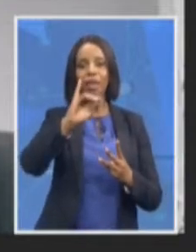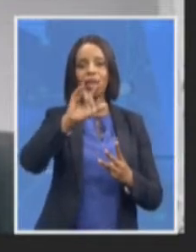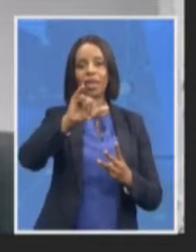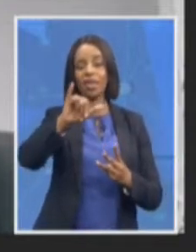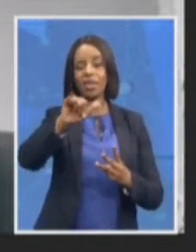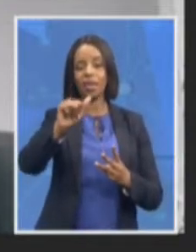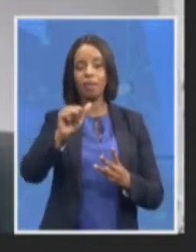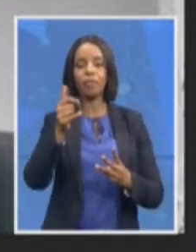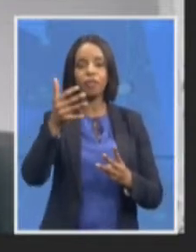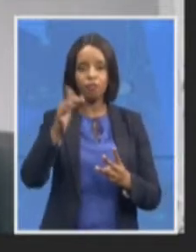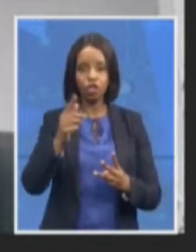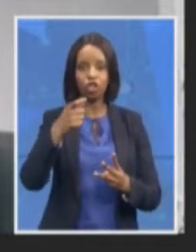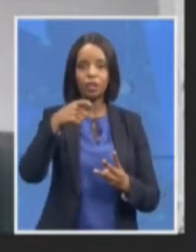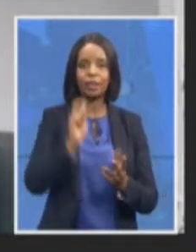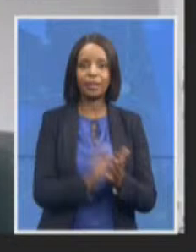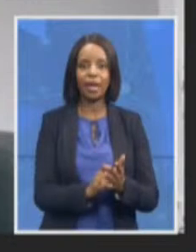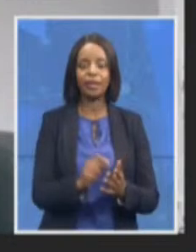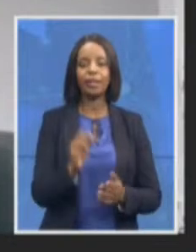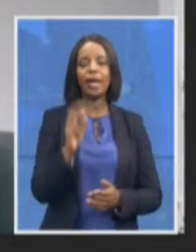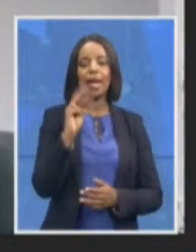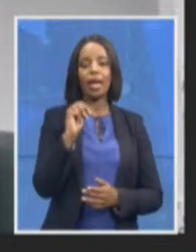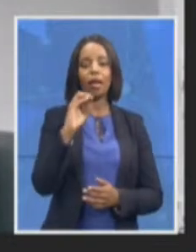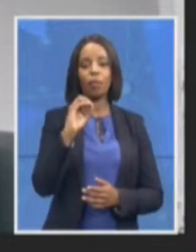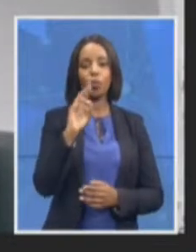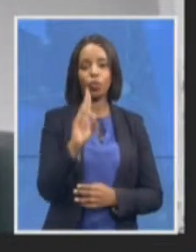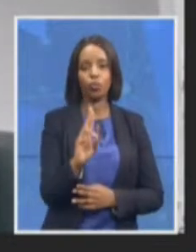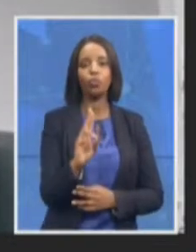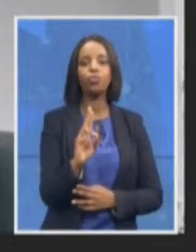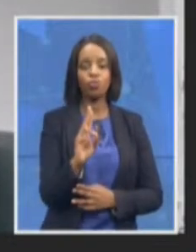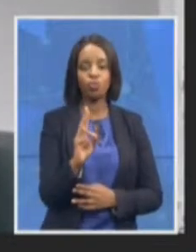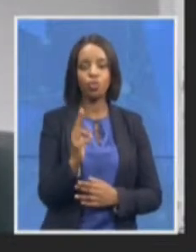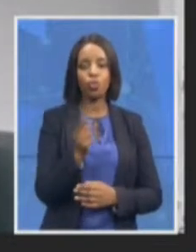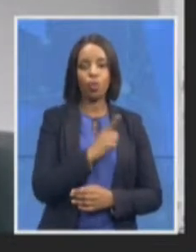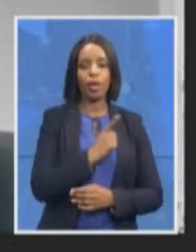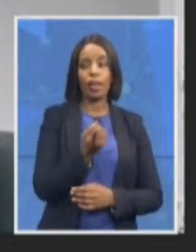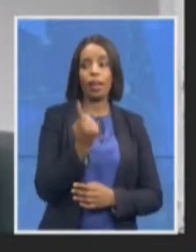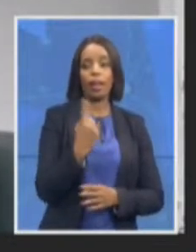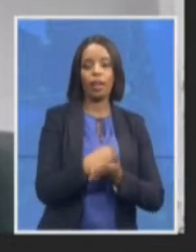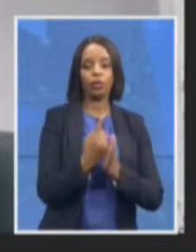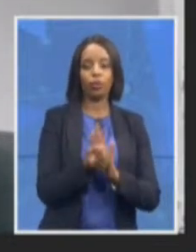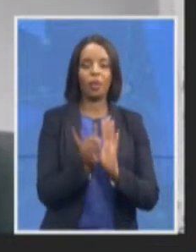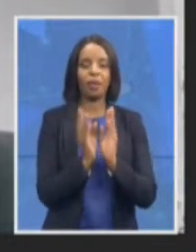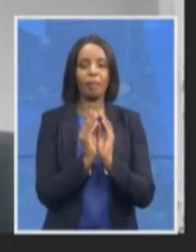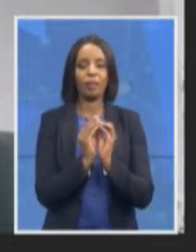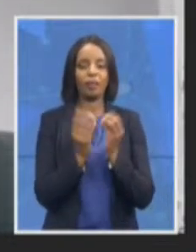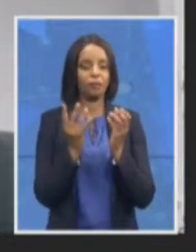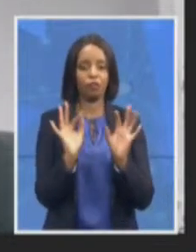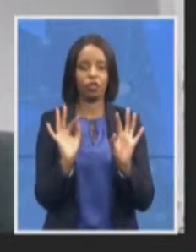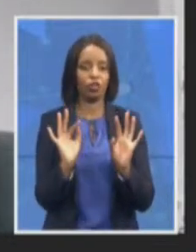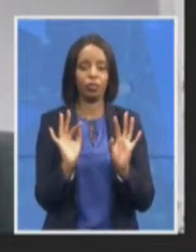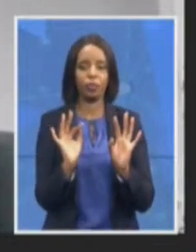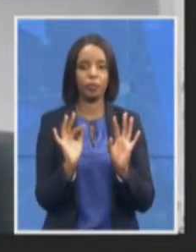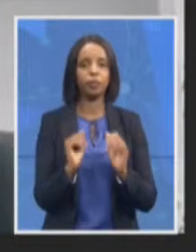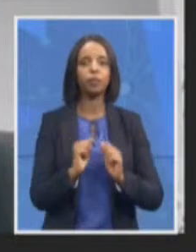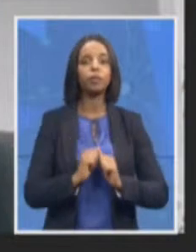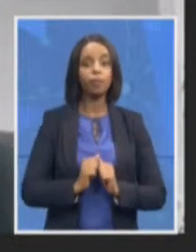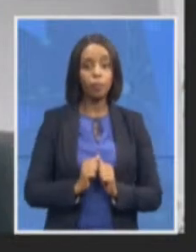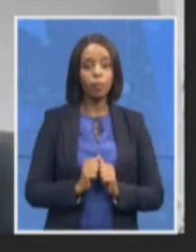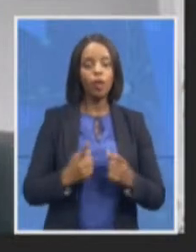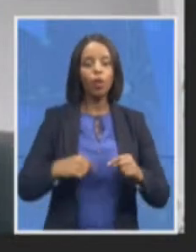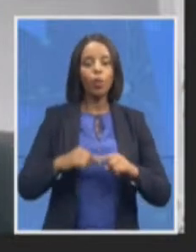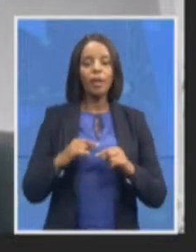understanding we had a meeting last week where we are basically putting together a capacity together so the FIC